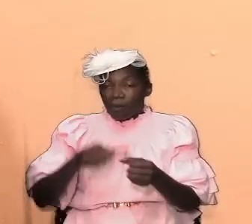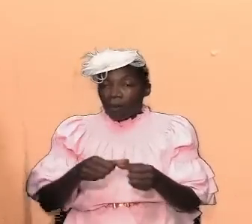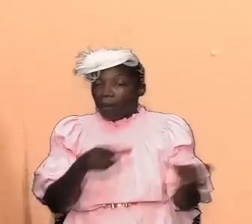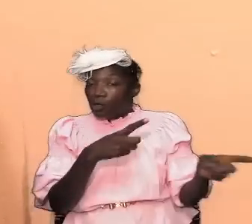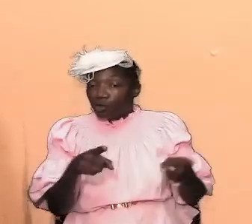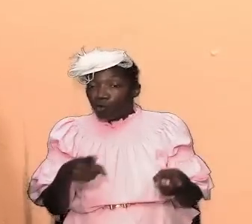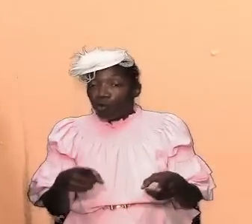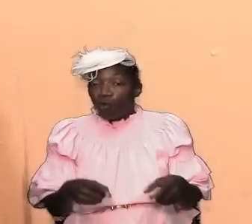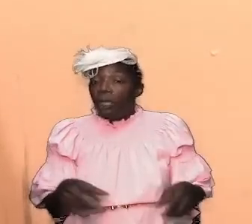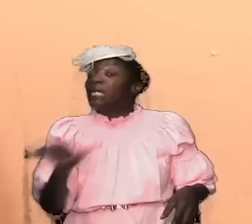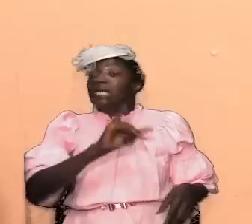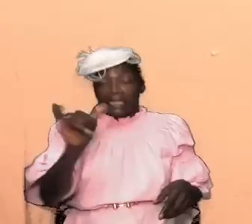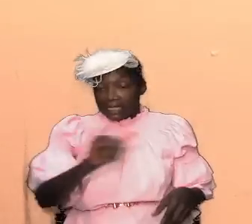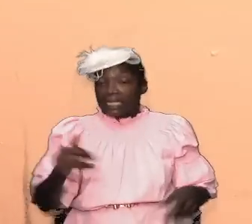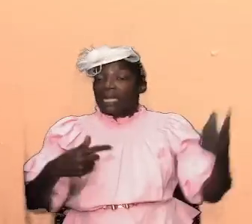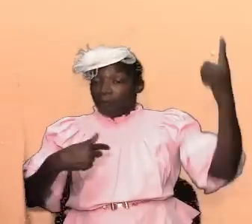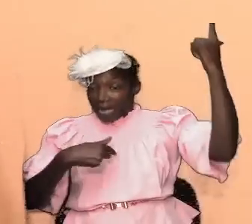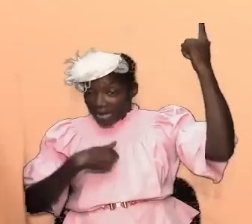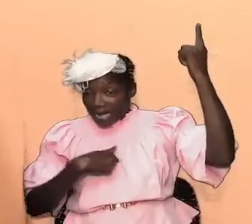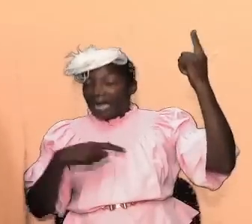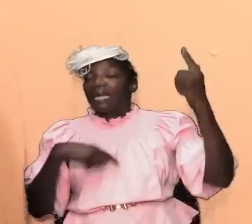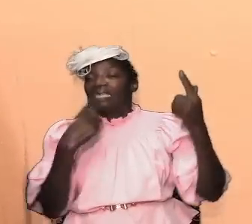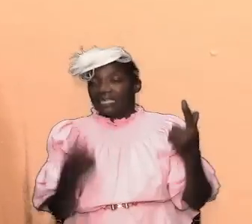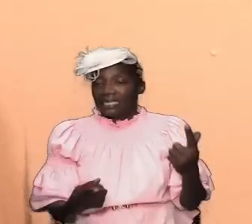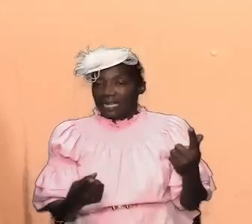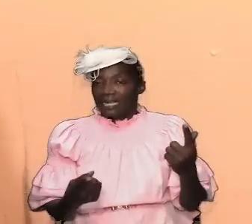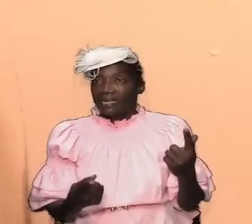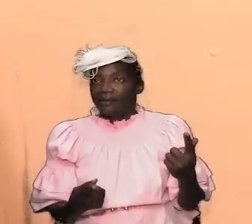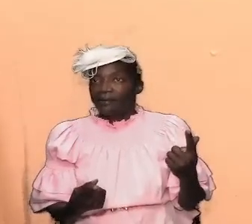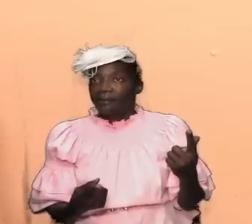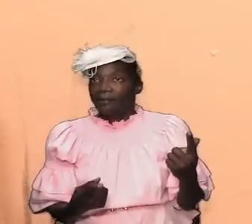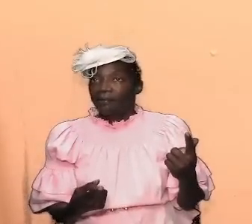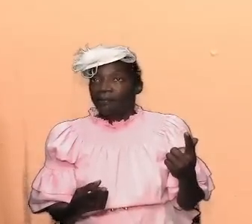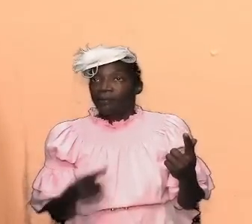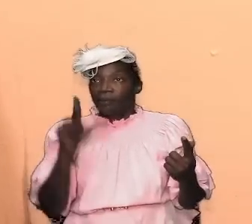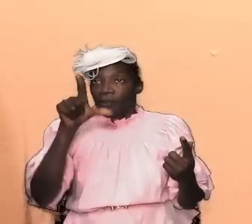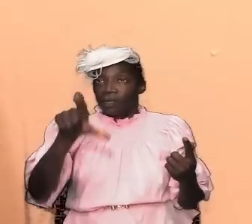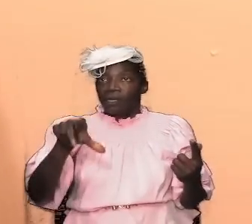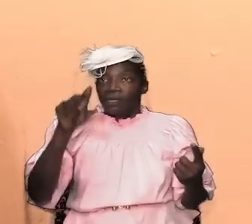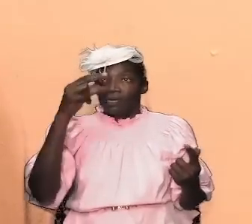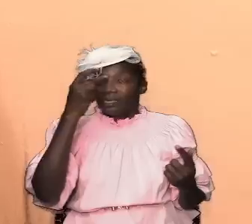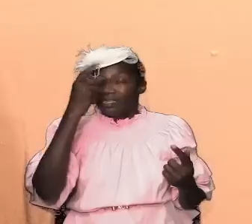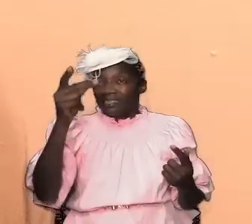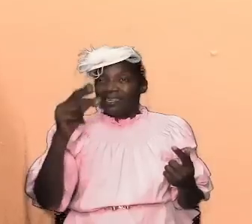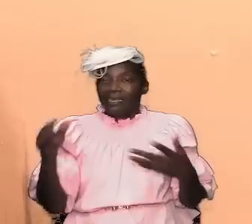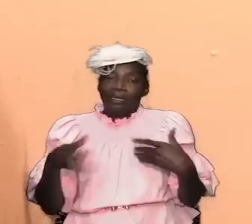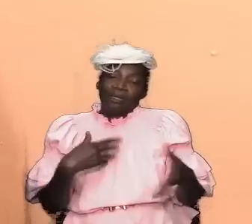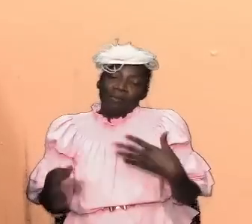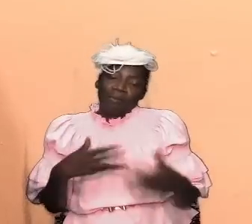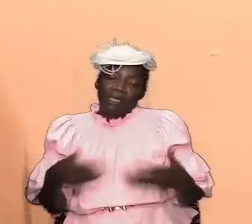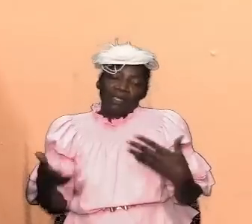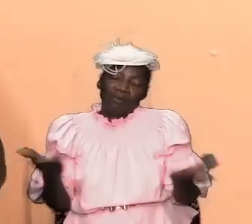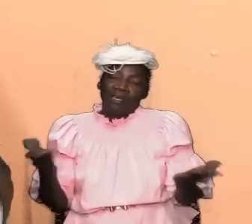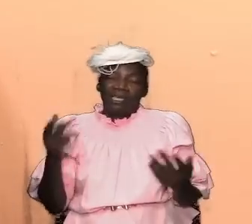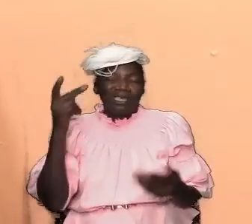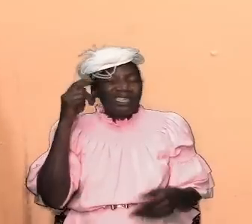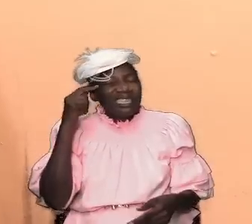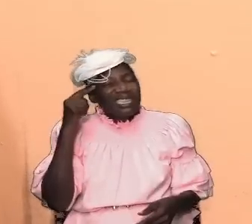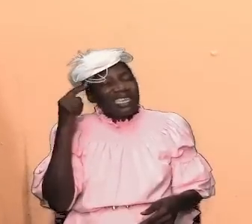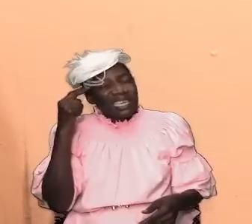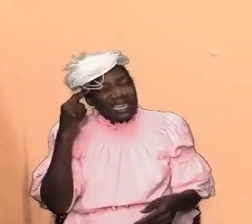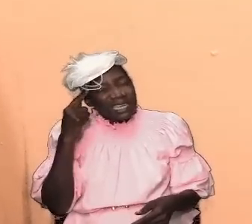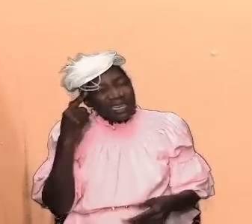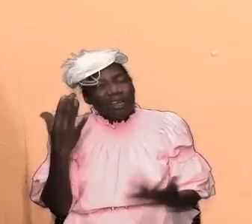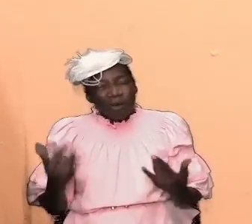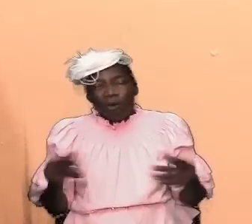i said as we go through we are going to see it and we are going to find out that no matter what we think and no matter how we